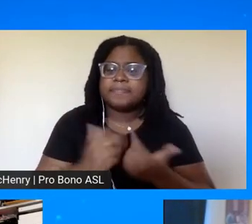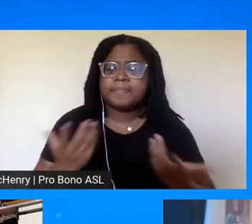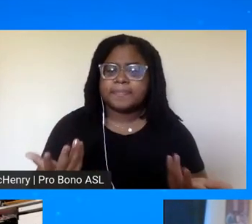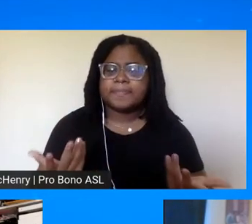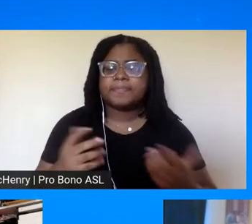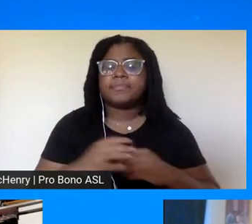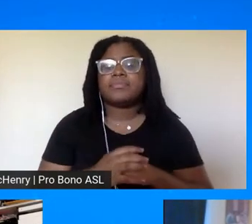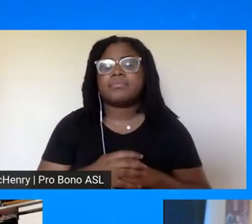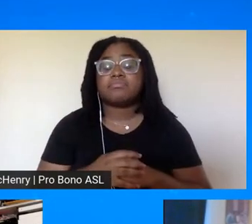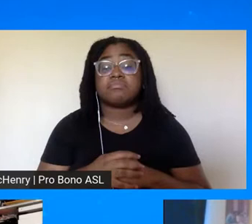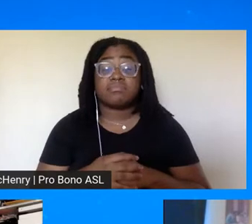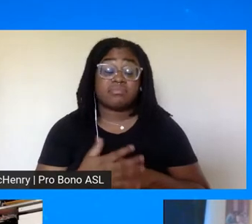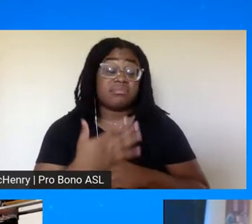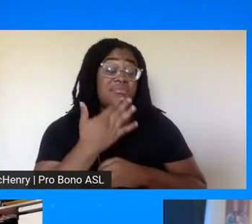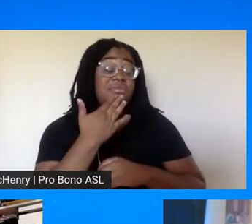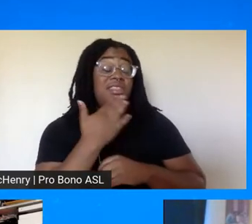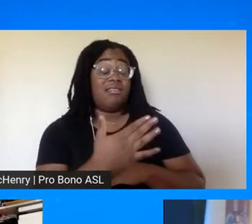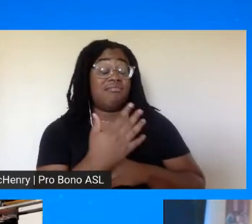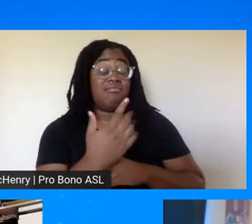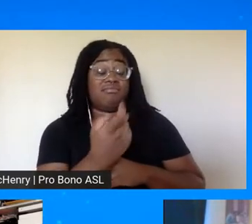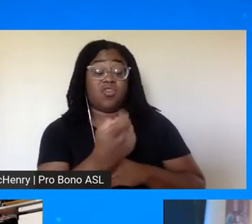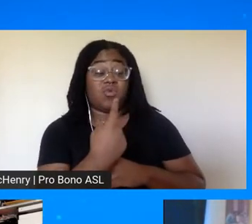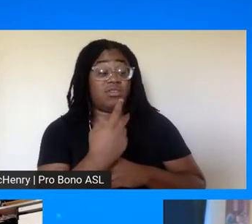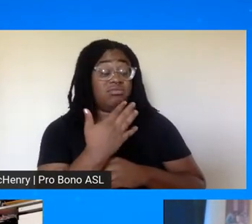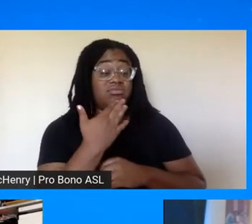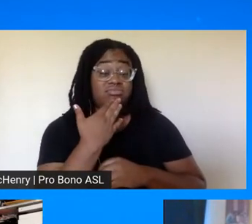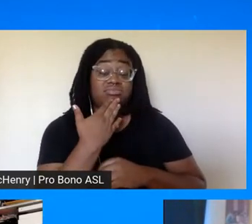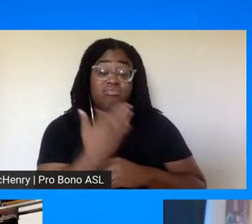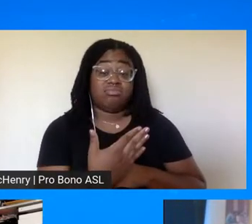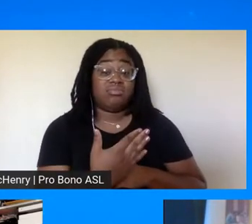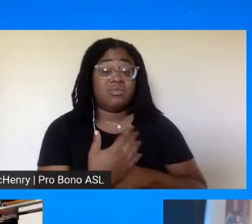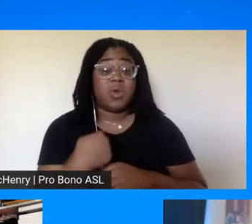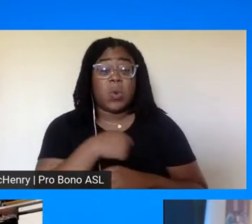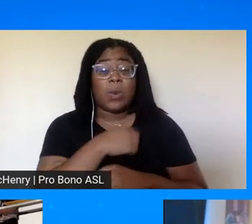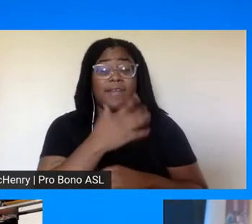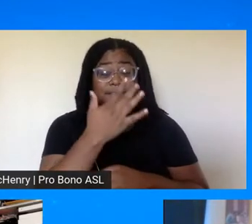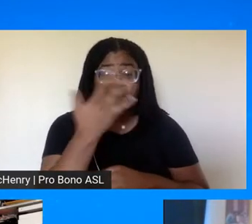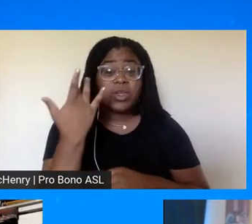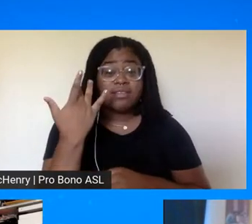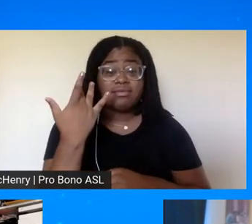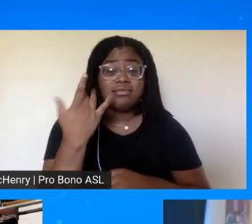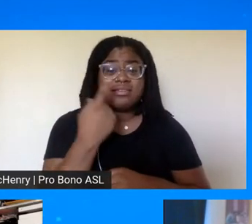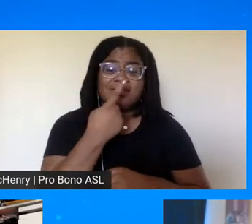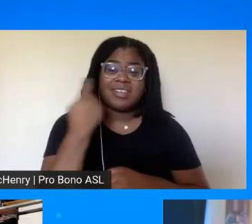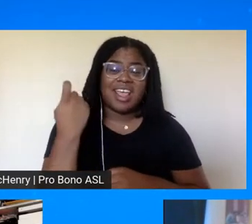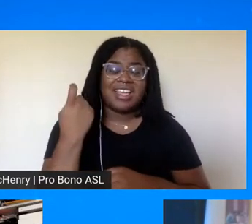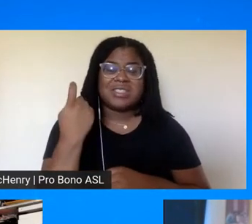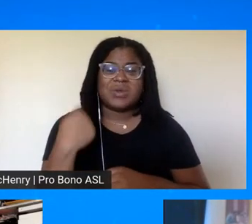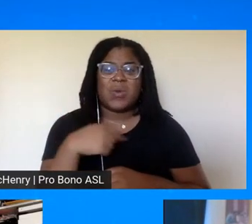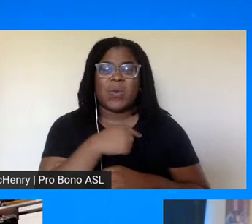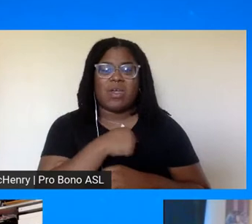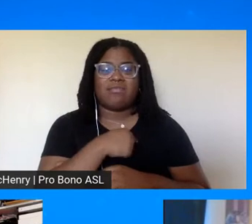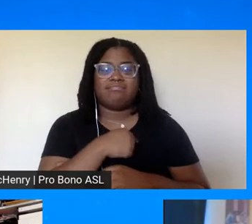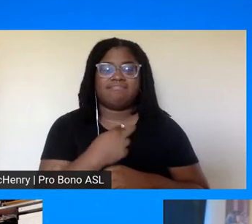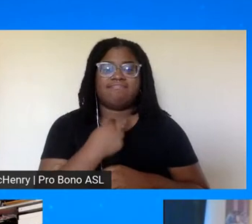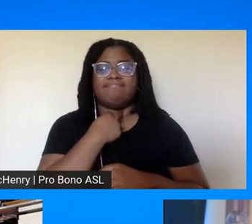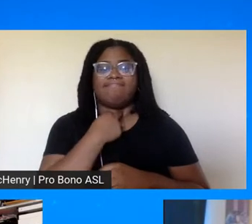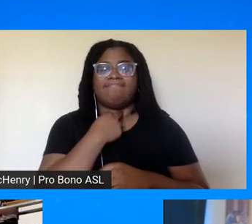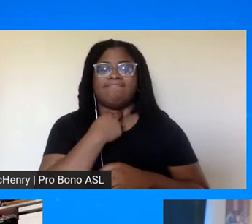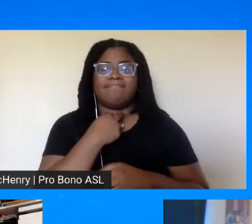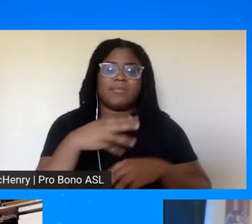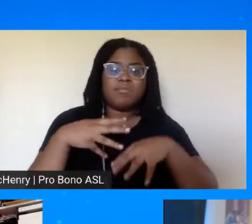well thank you that's an excellent question and sometimes we forget because we get tied up in the action the marching